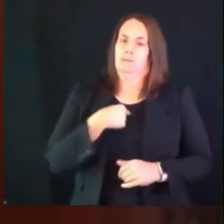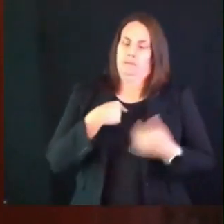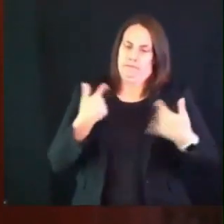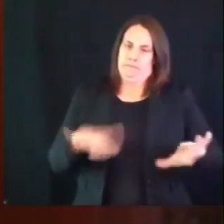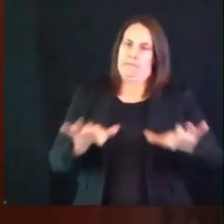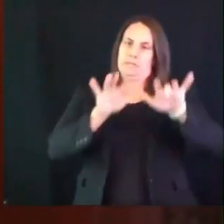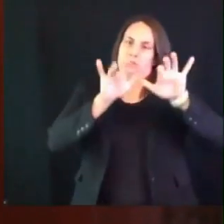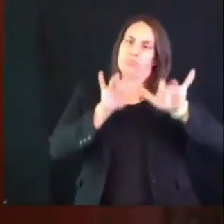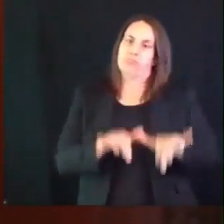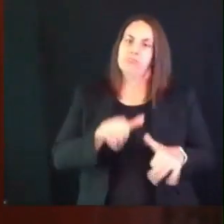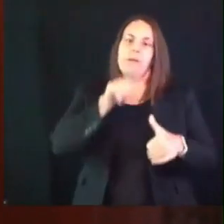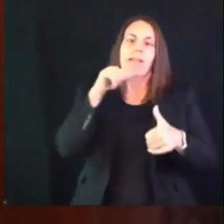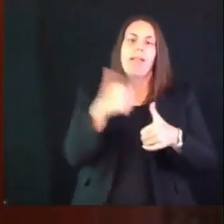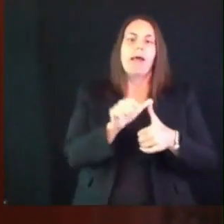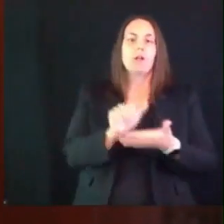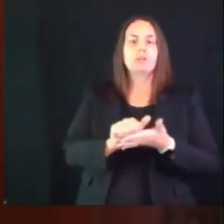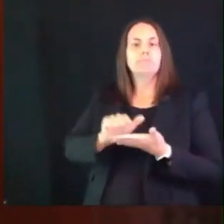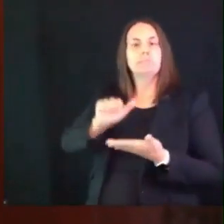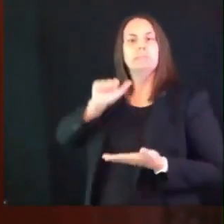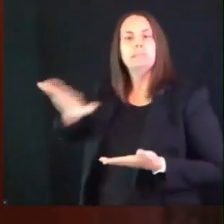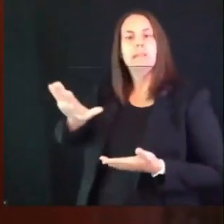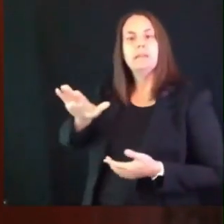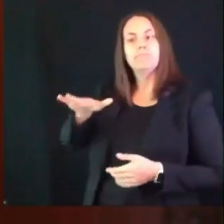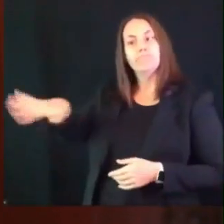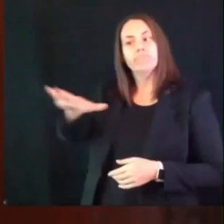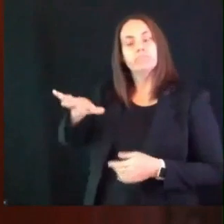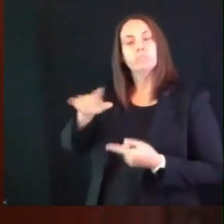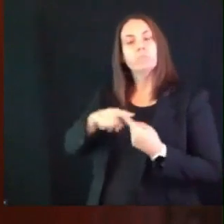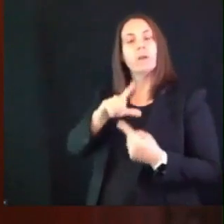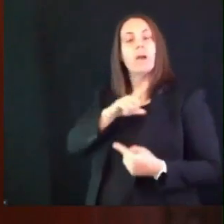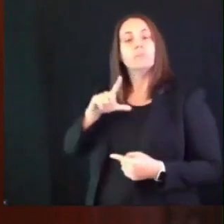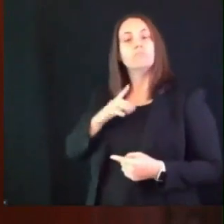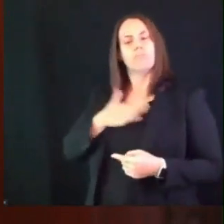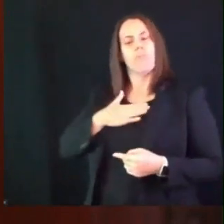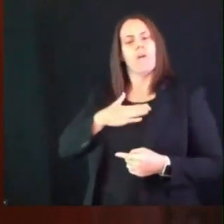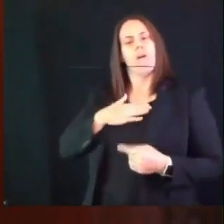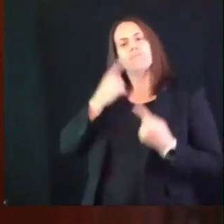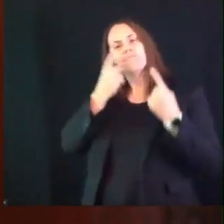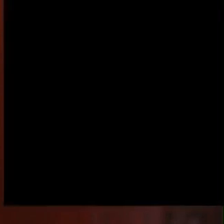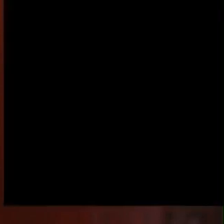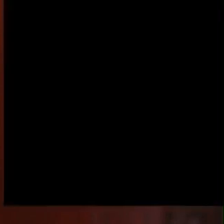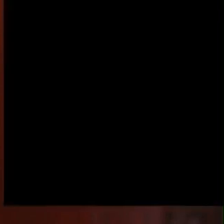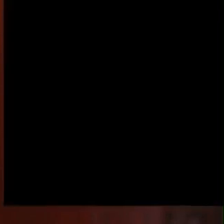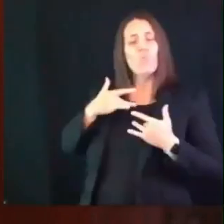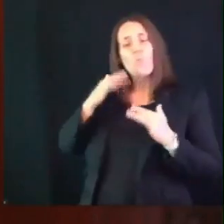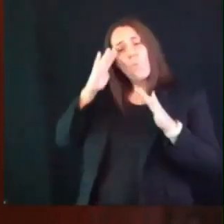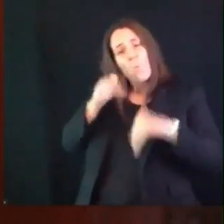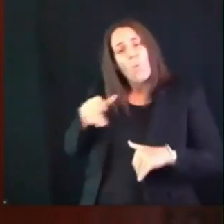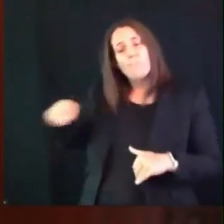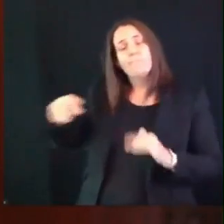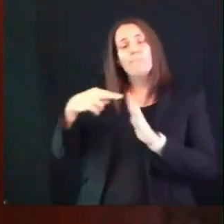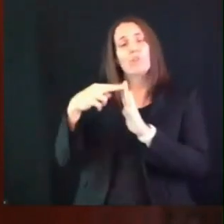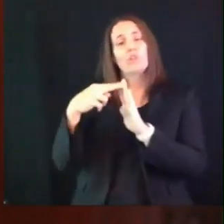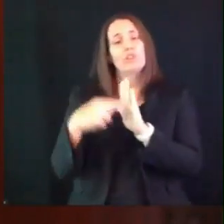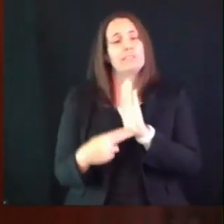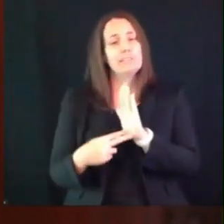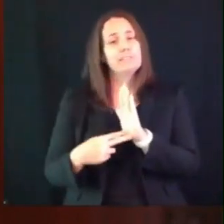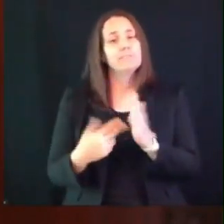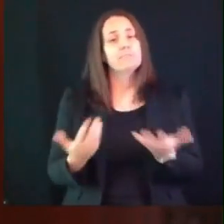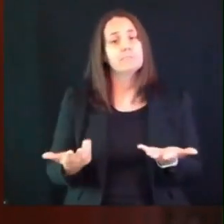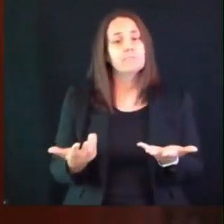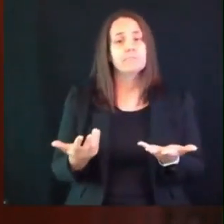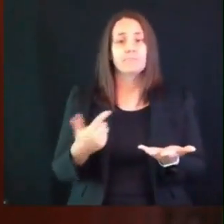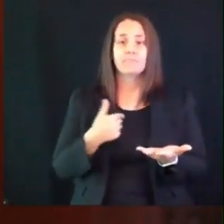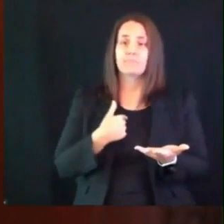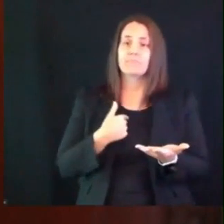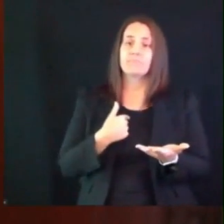i'm hopeful that they will put their ideas and feedback and plans to paper so that we can urgently address the